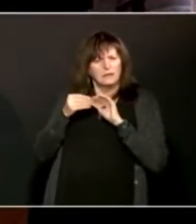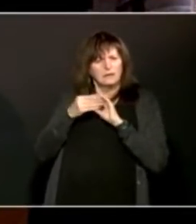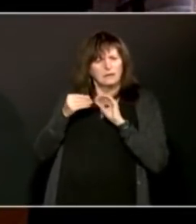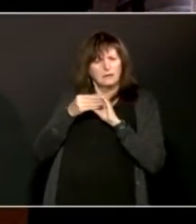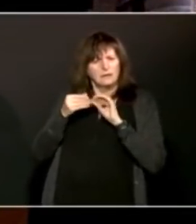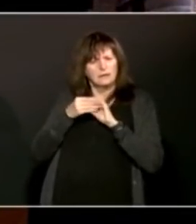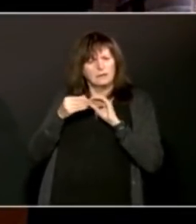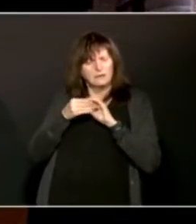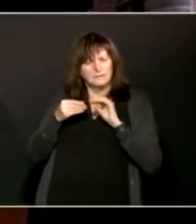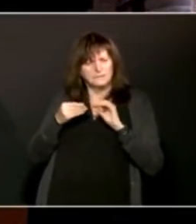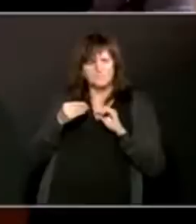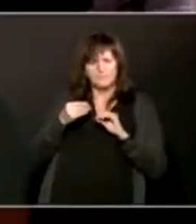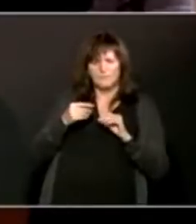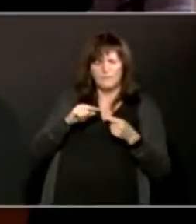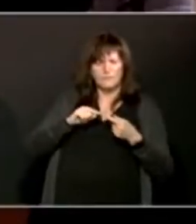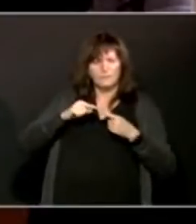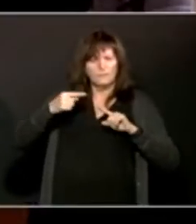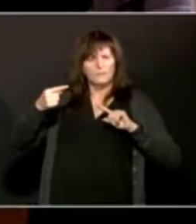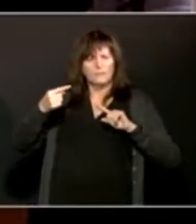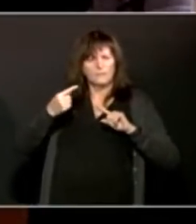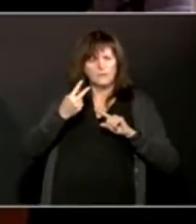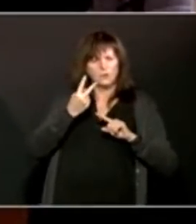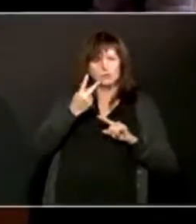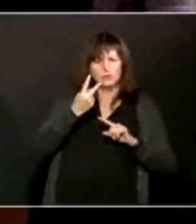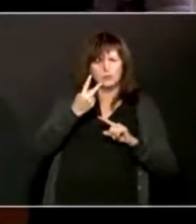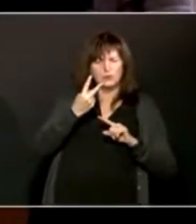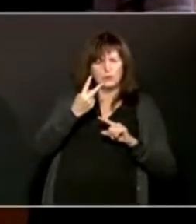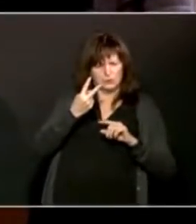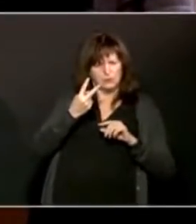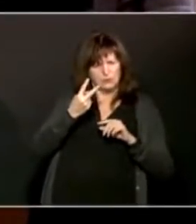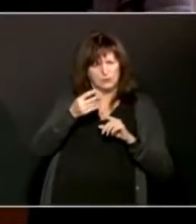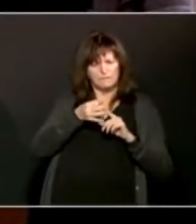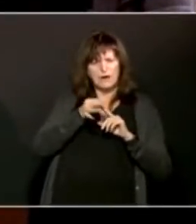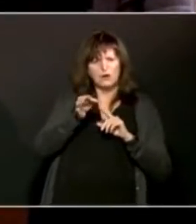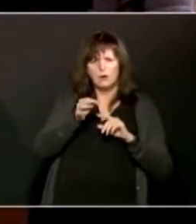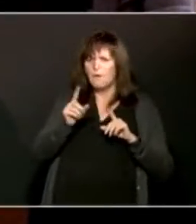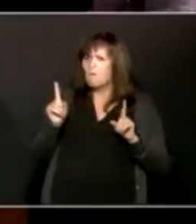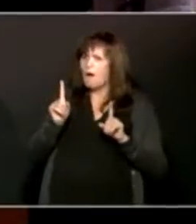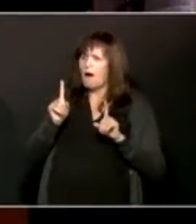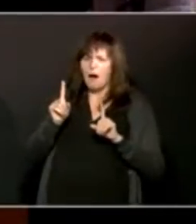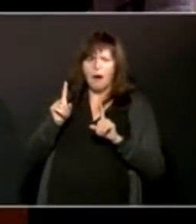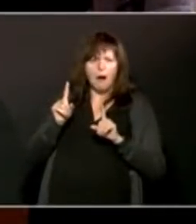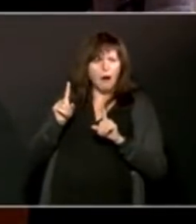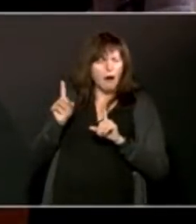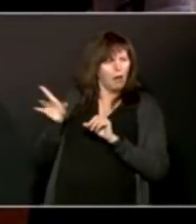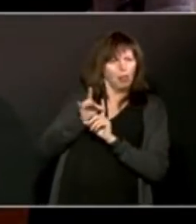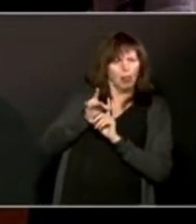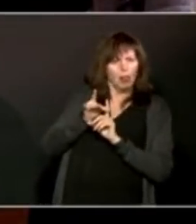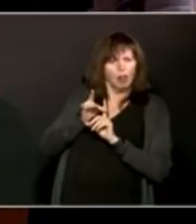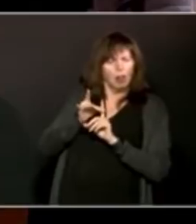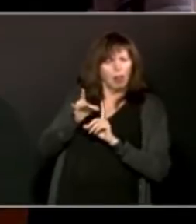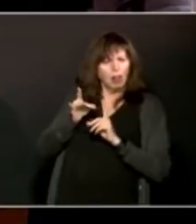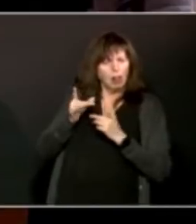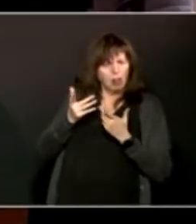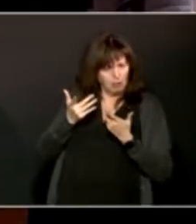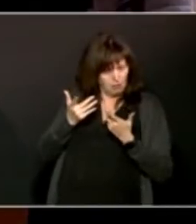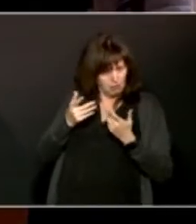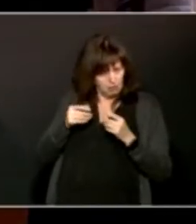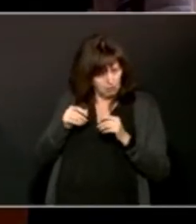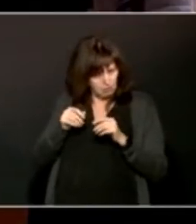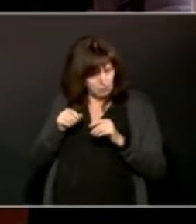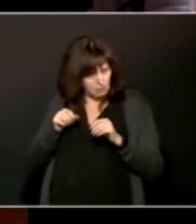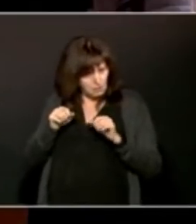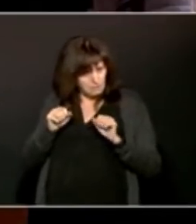that are of unknown origin. Could they be an Ontario mutation? Could that mutation have happened